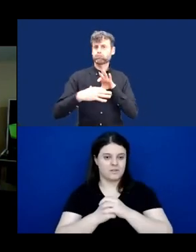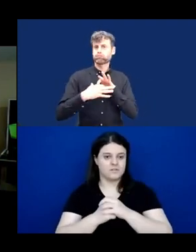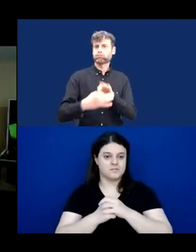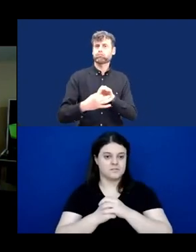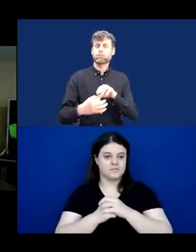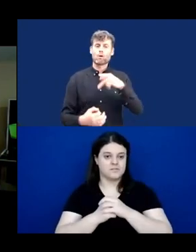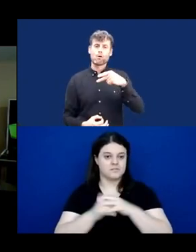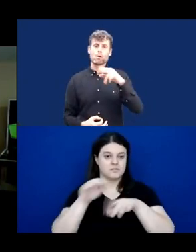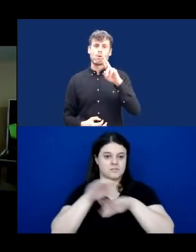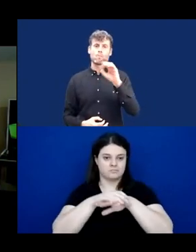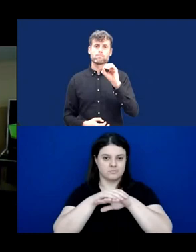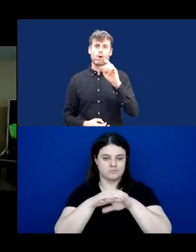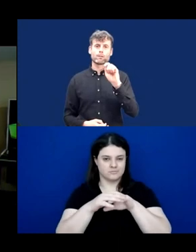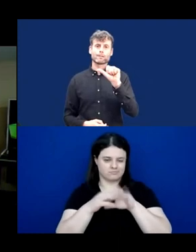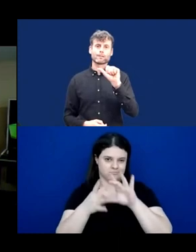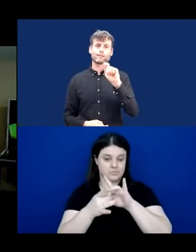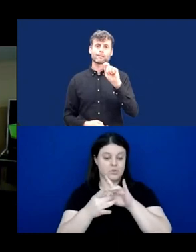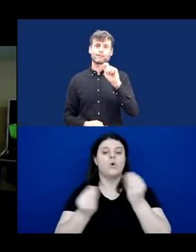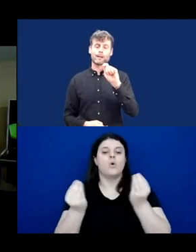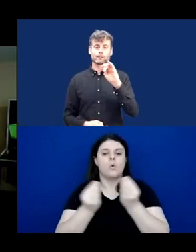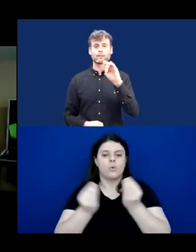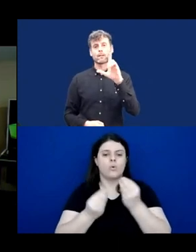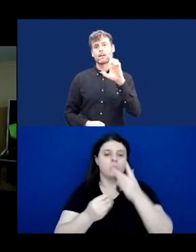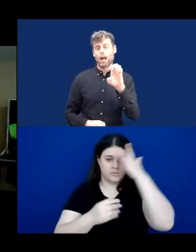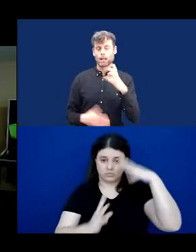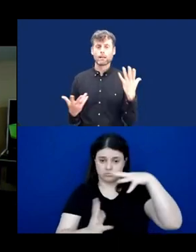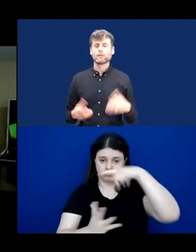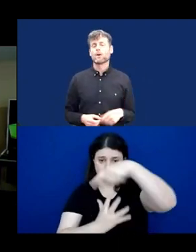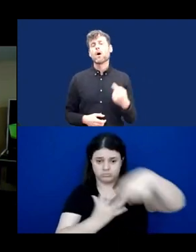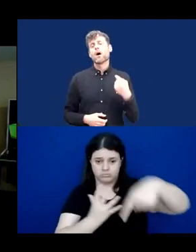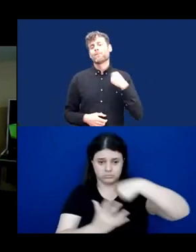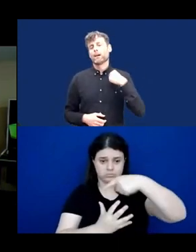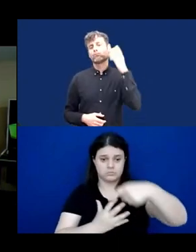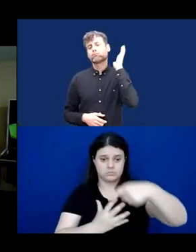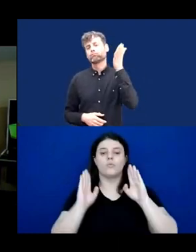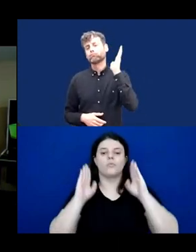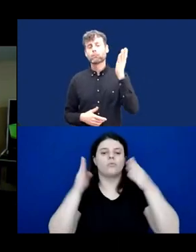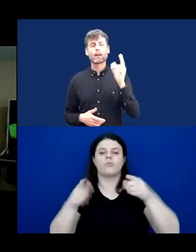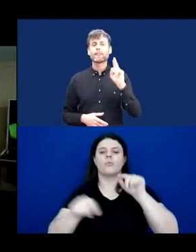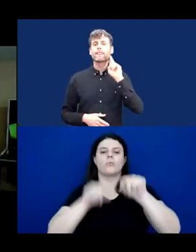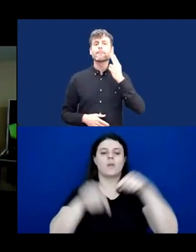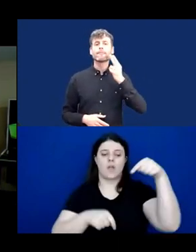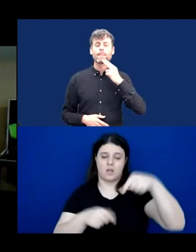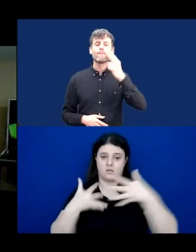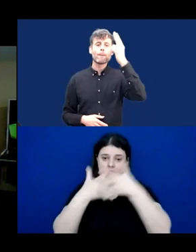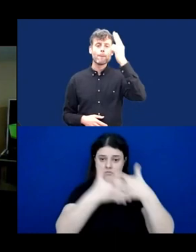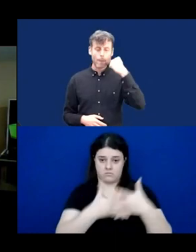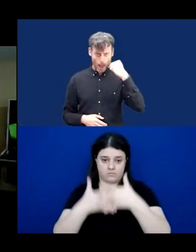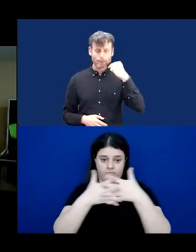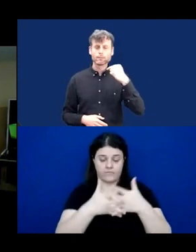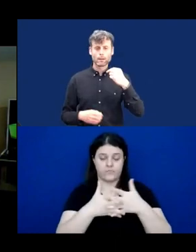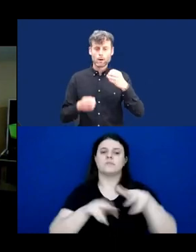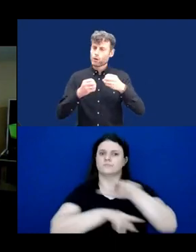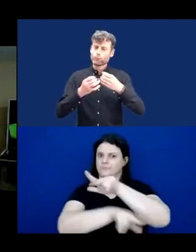There are many deaf-blind people all over the world. I'm going be focusing on those of us who live here in the United States. We are a diverse group